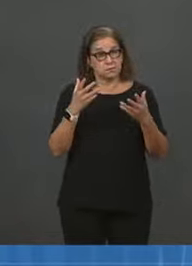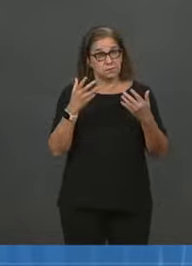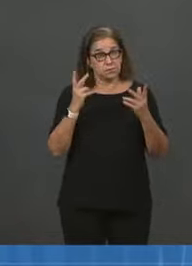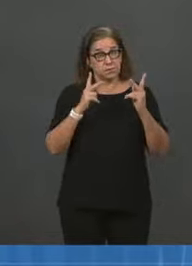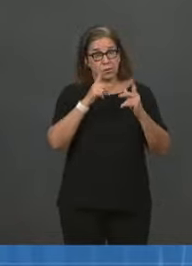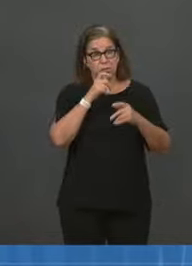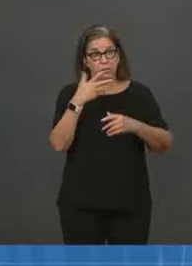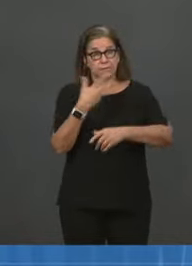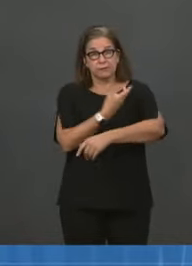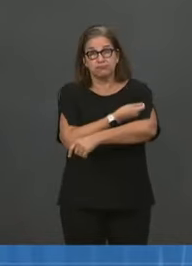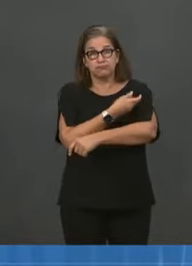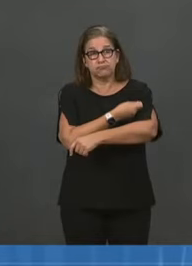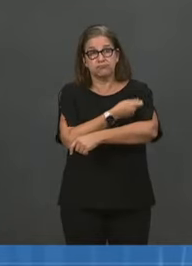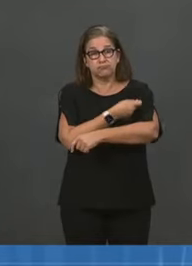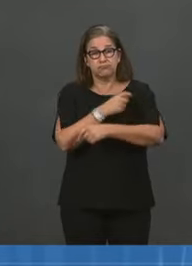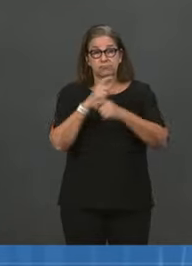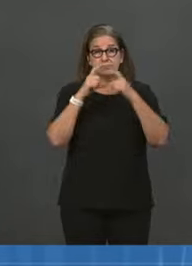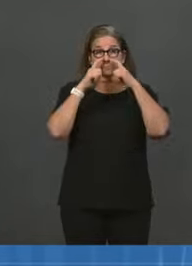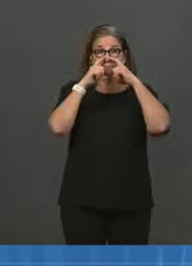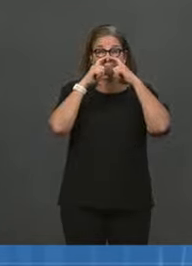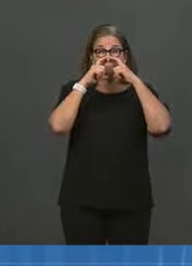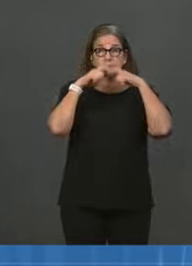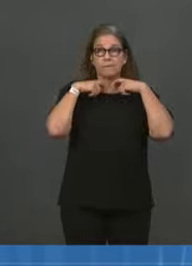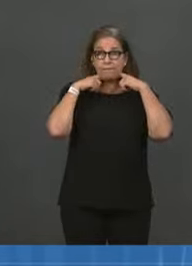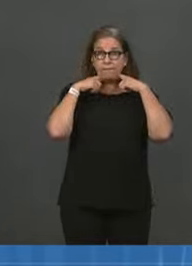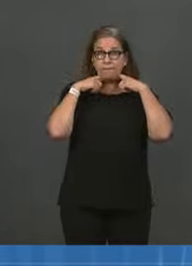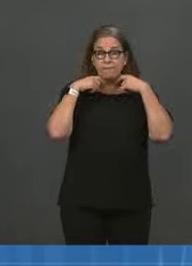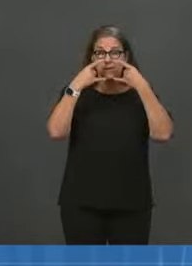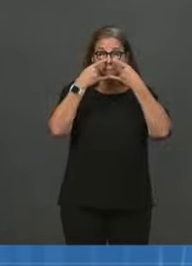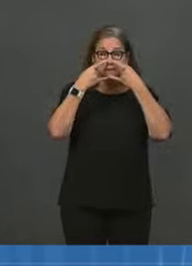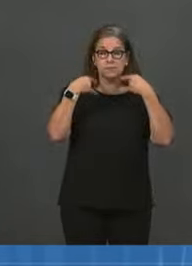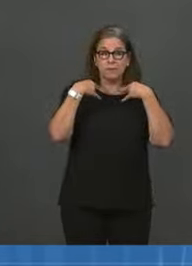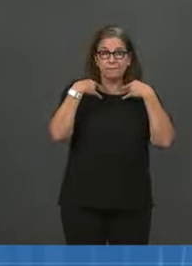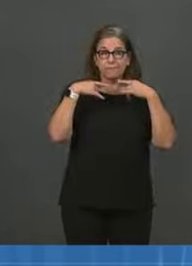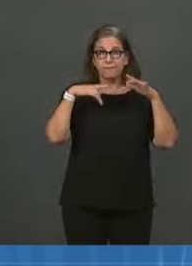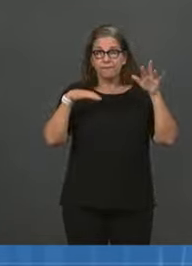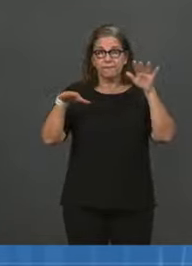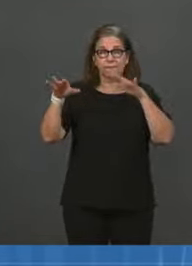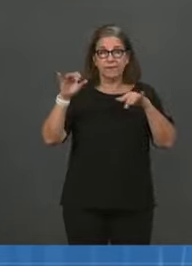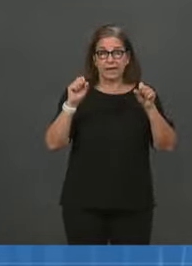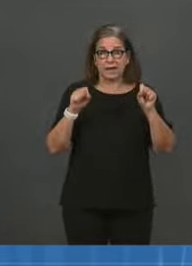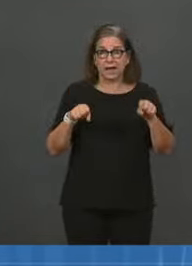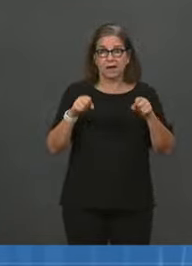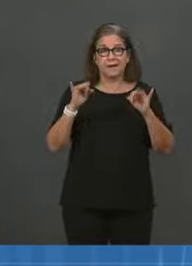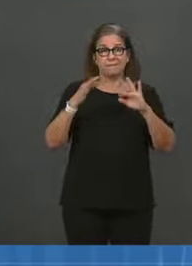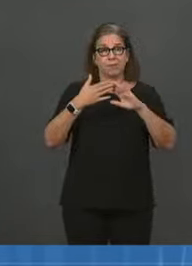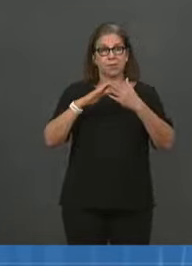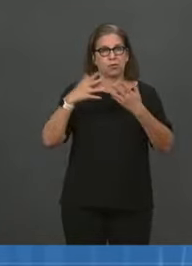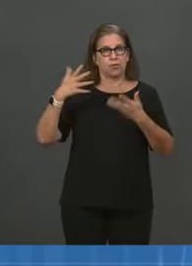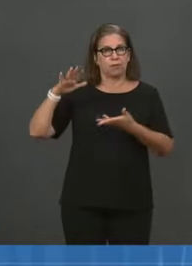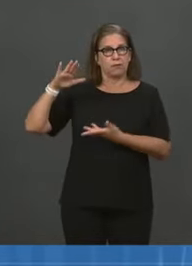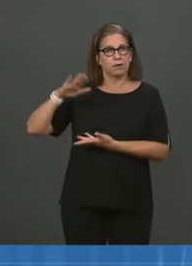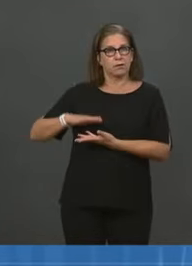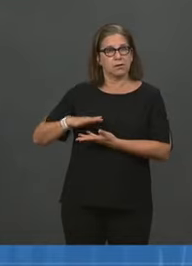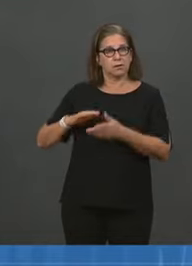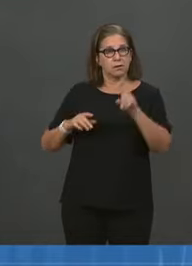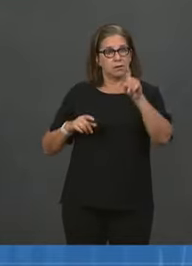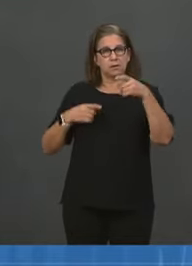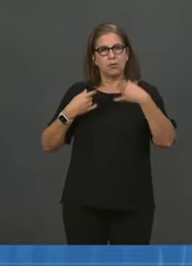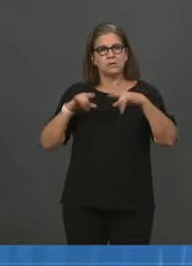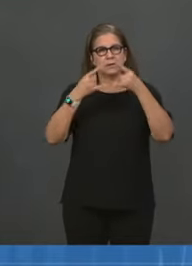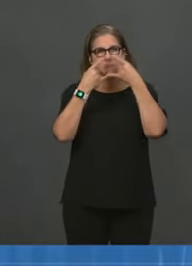masks indoors if there is low community spread? Or are you guys rethinking that at all? Dr. Walisky.